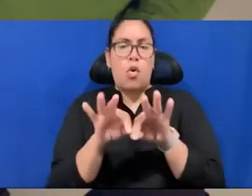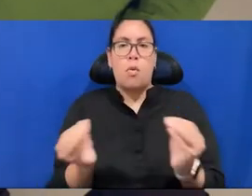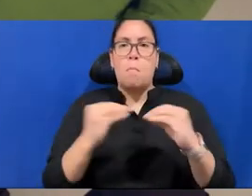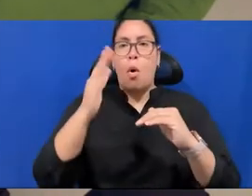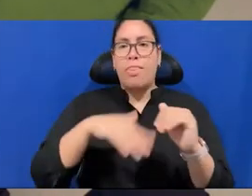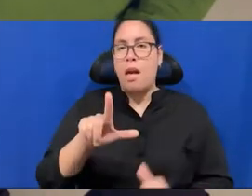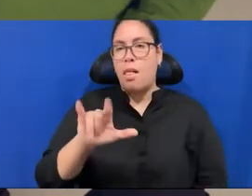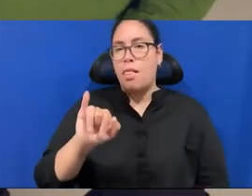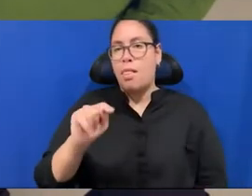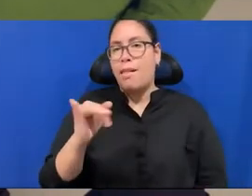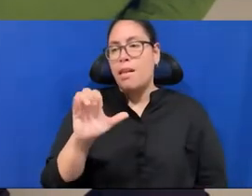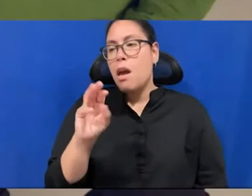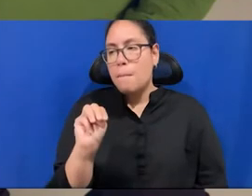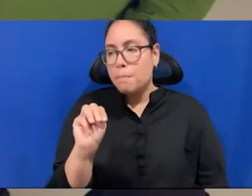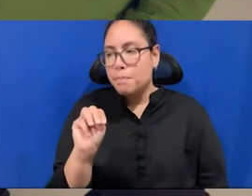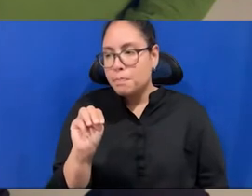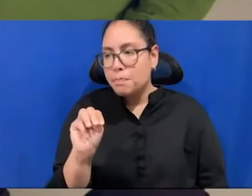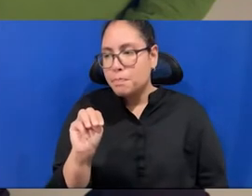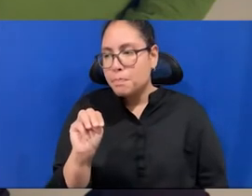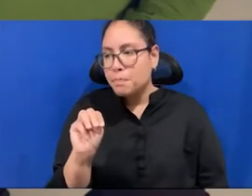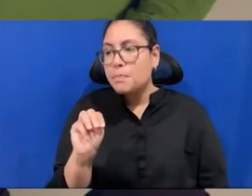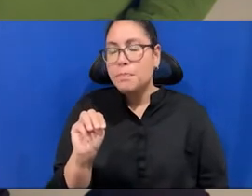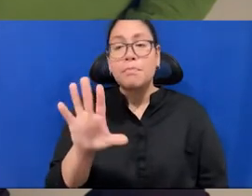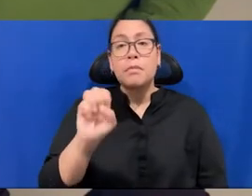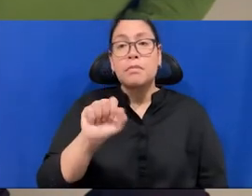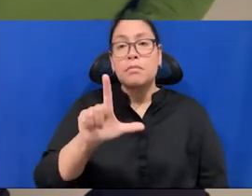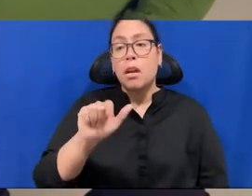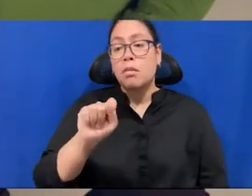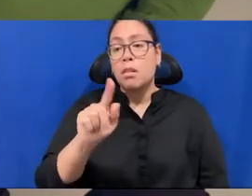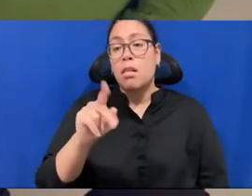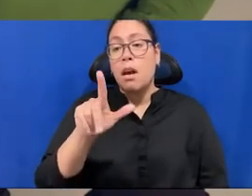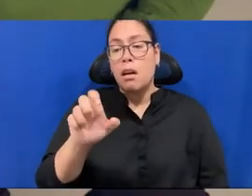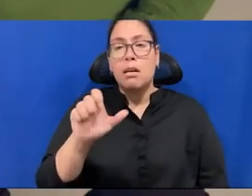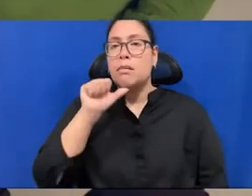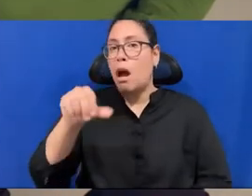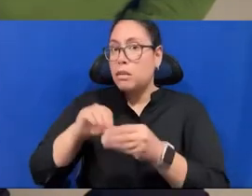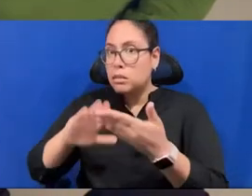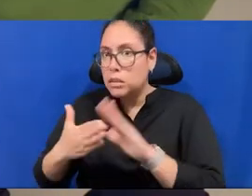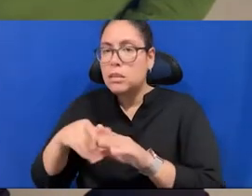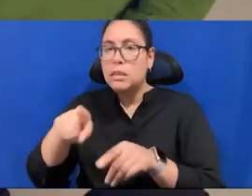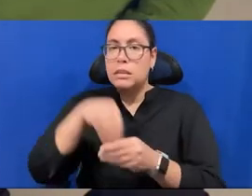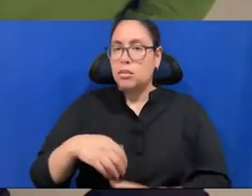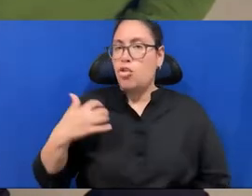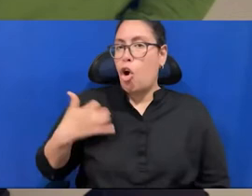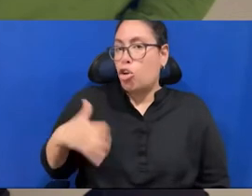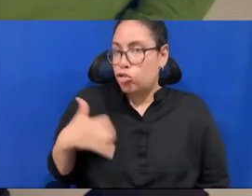a lot from these energy transactions that Western society are doing, thinking that moving from fossil fuel to green